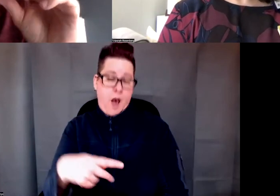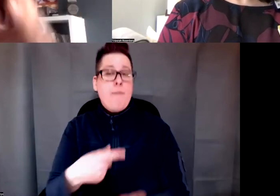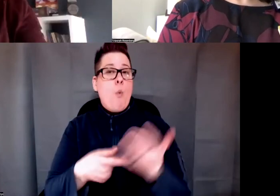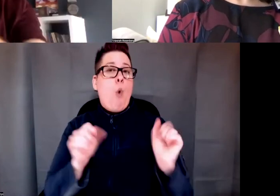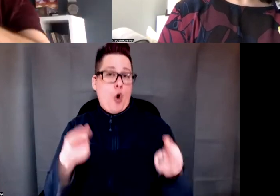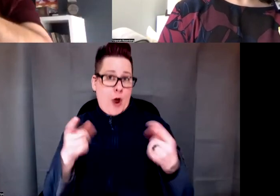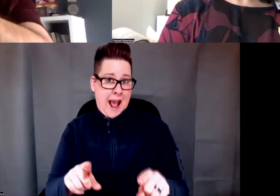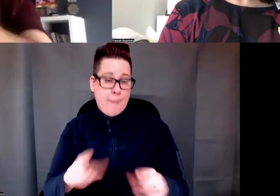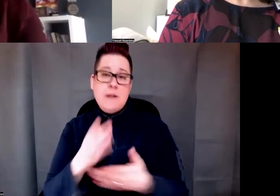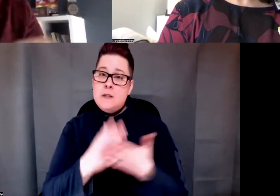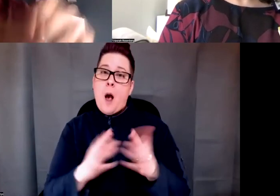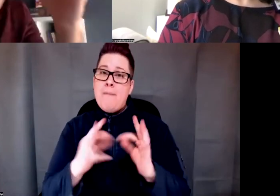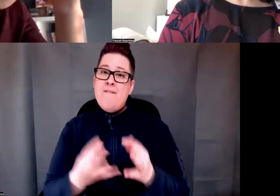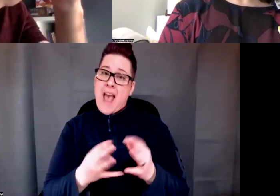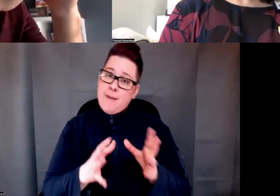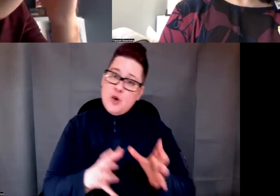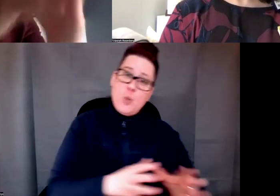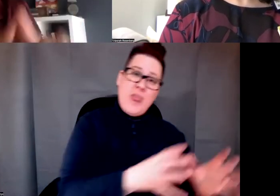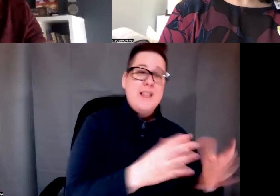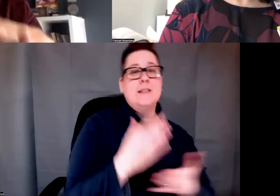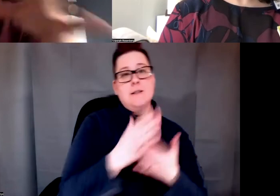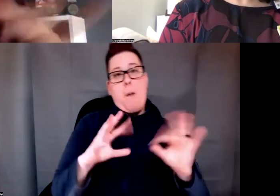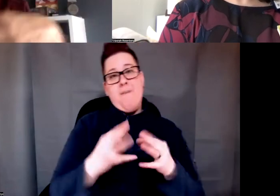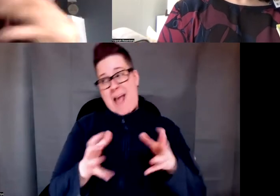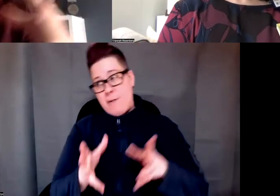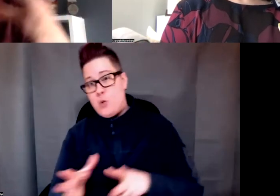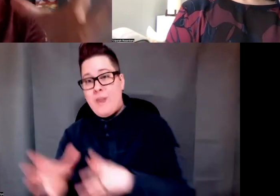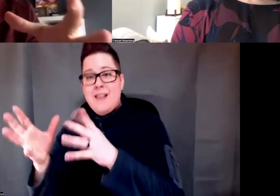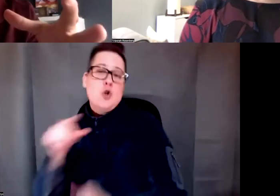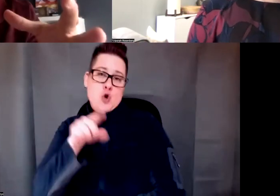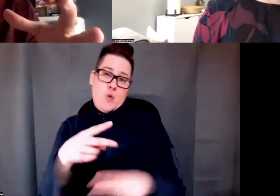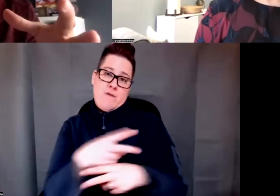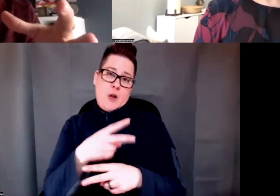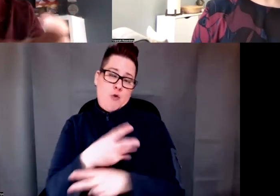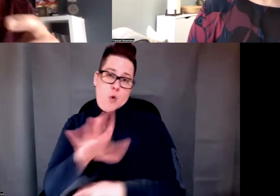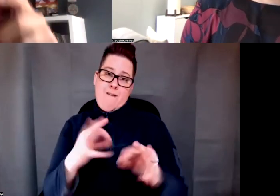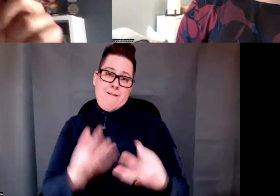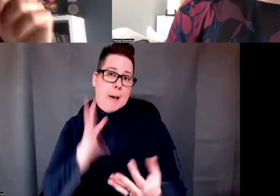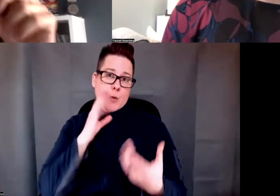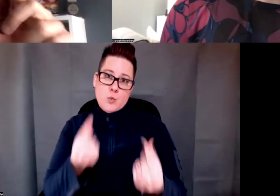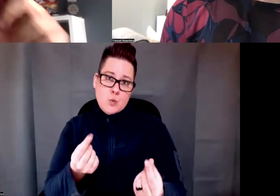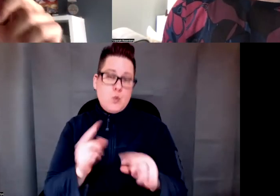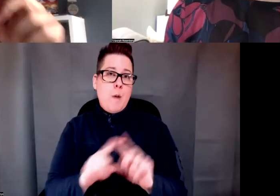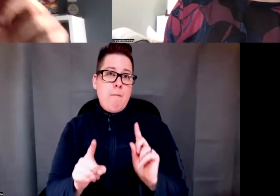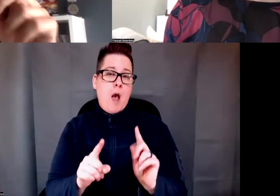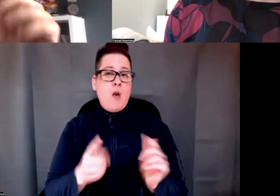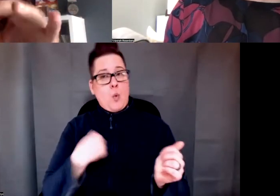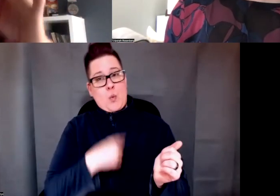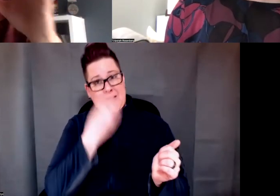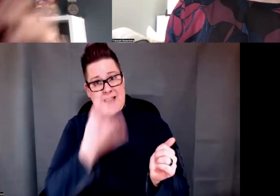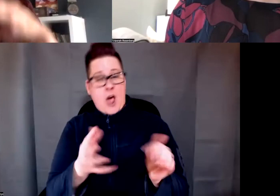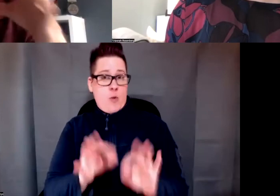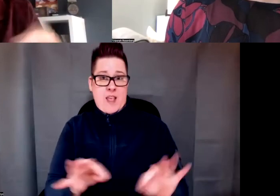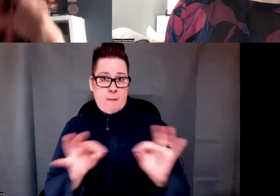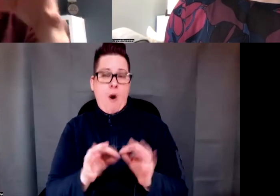with the gap. Some families go this direction. Some families go this direction. You have to figure out which direction you can go. But what we can tell you, the importance is